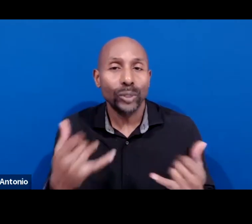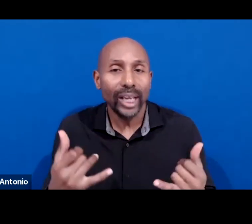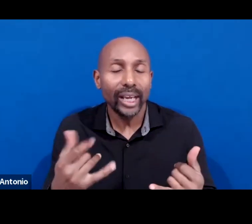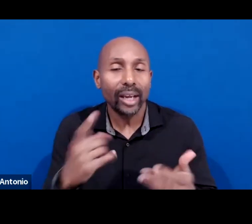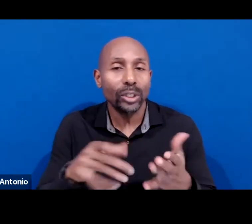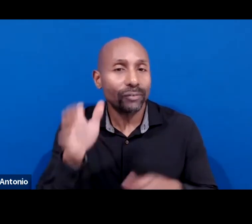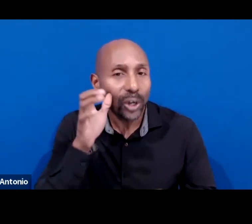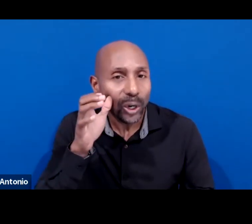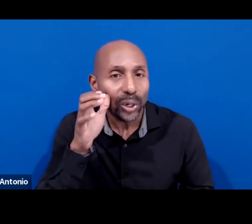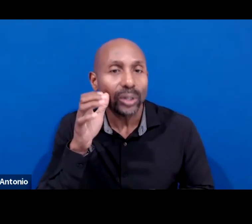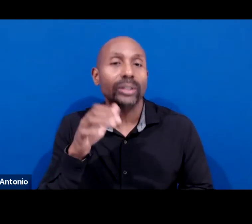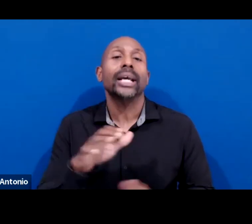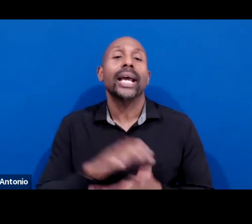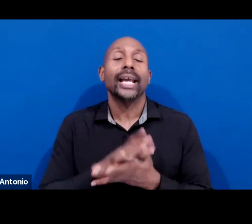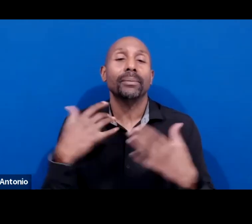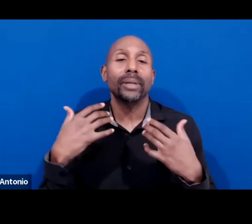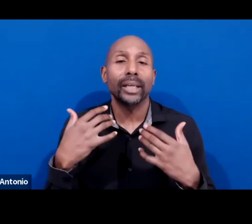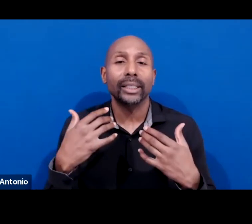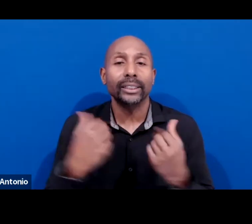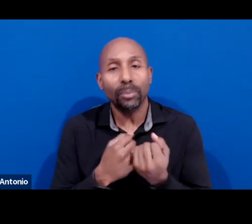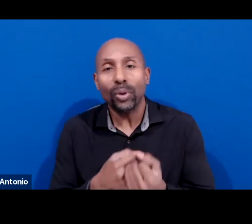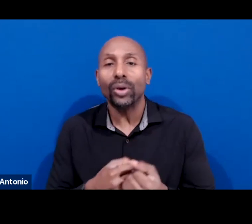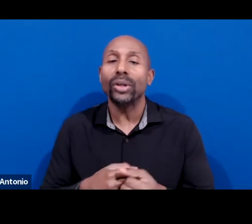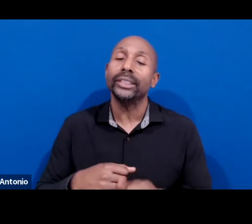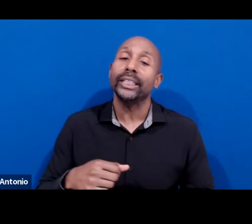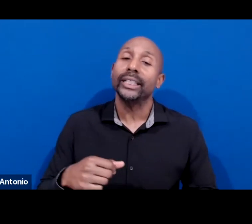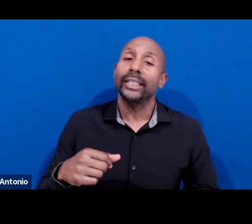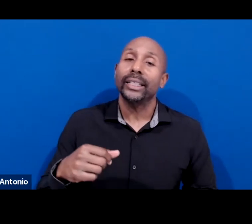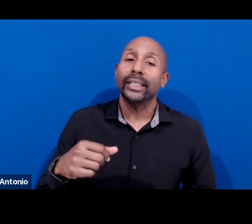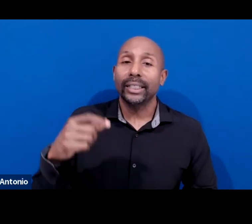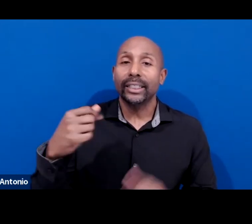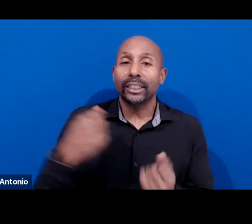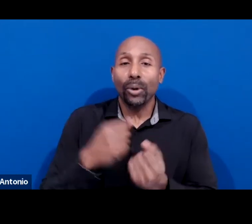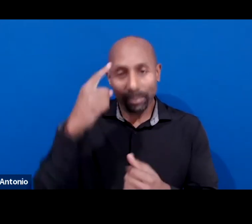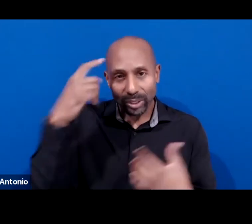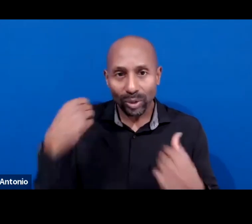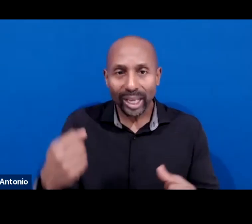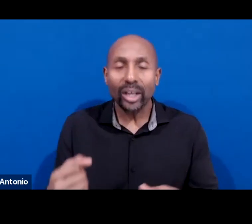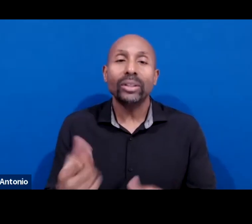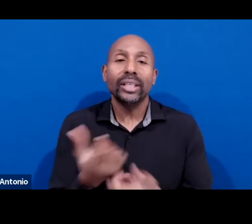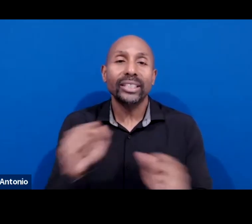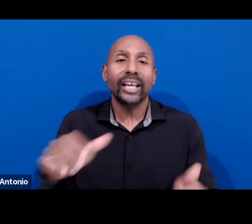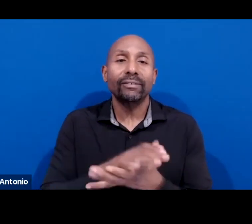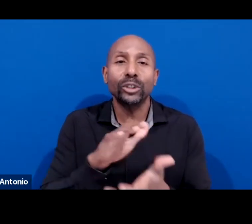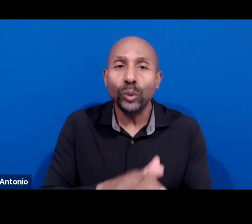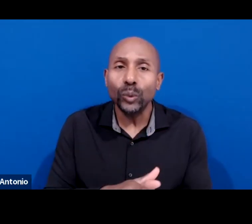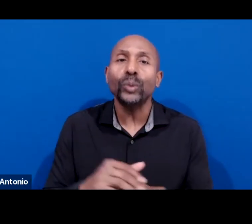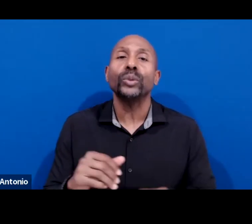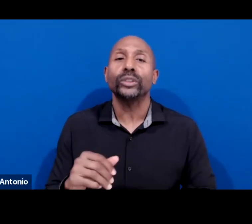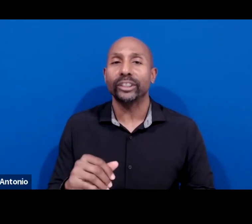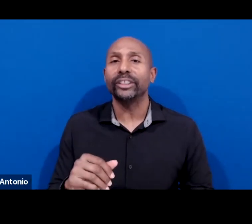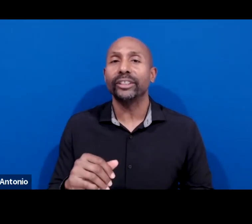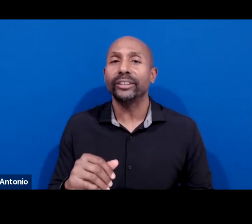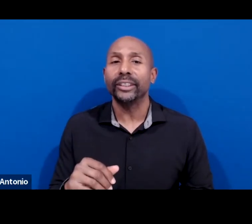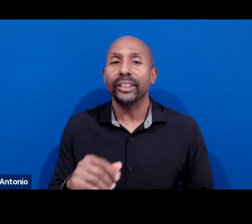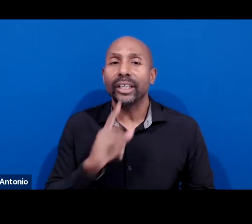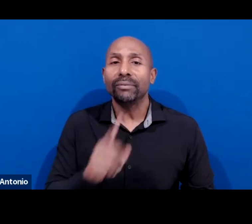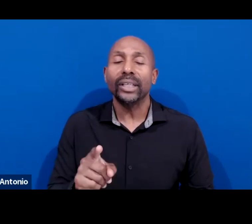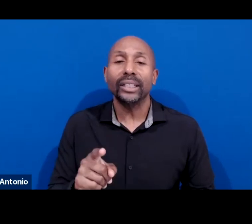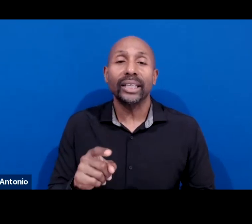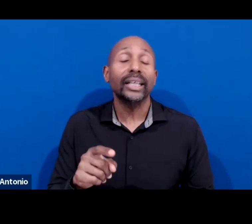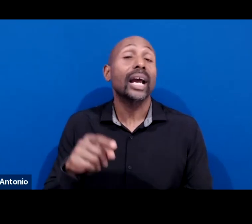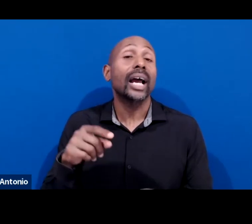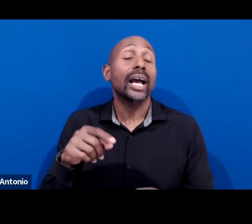What does career connected learning look like? How do we create those pathways? And then you heard about college affordability. All of these things put together